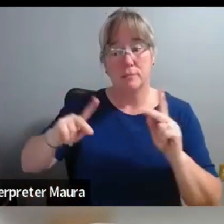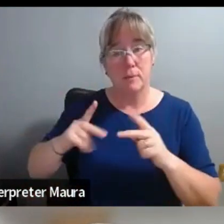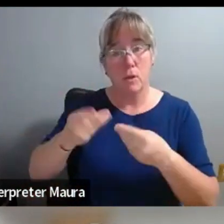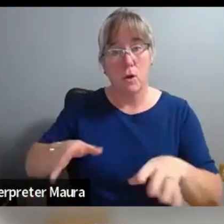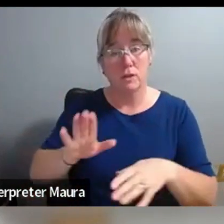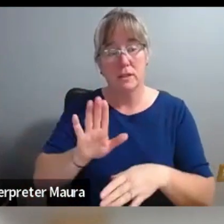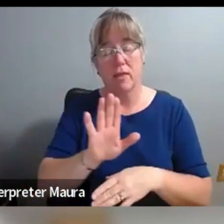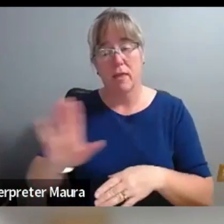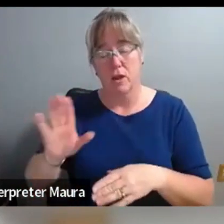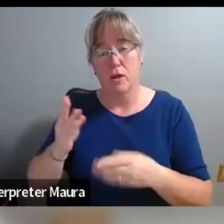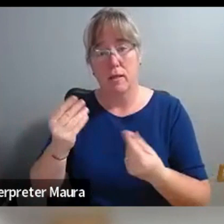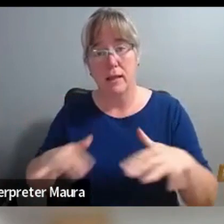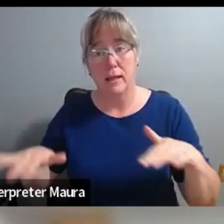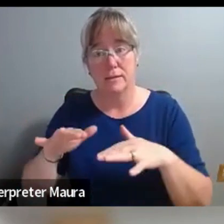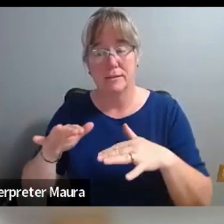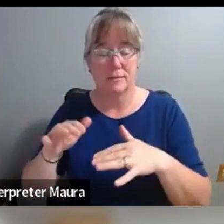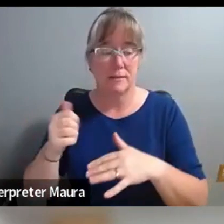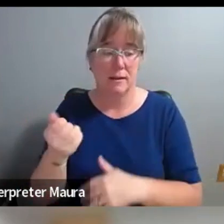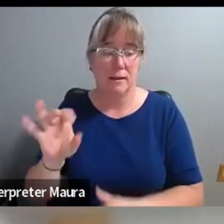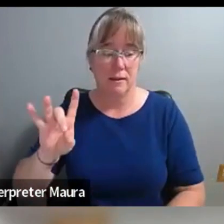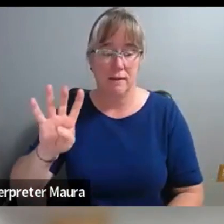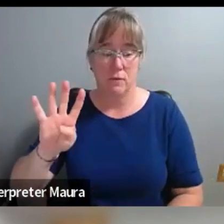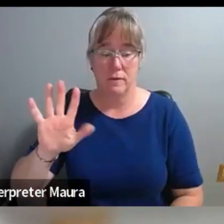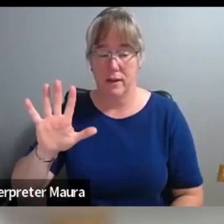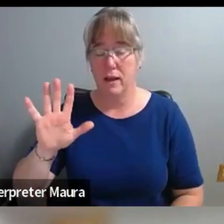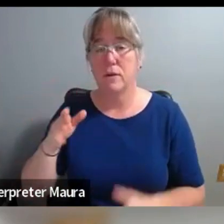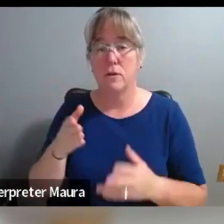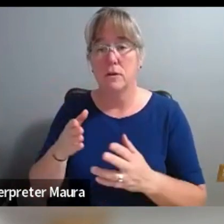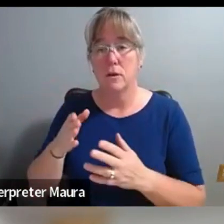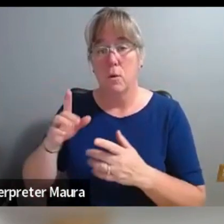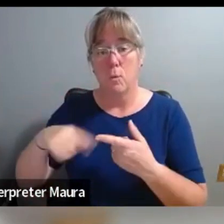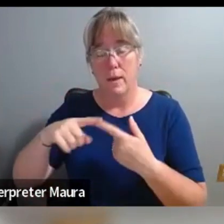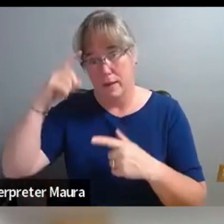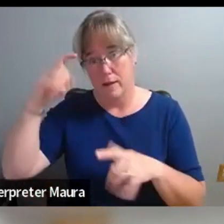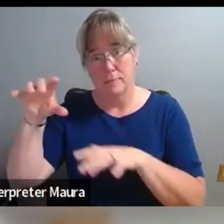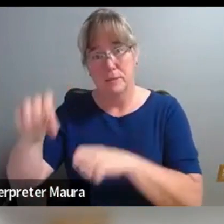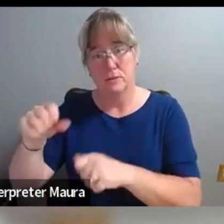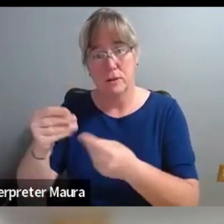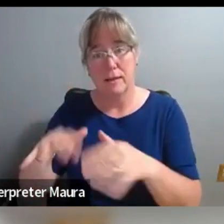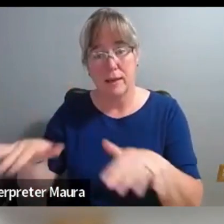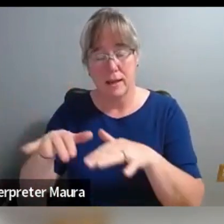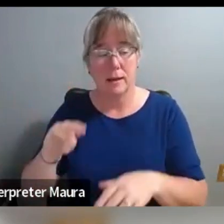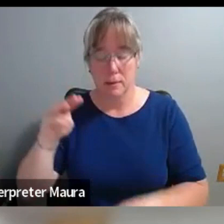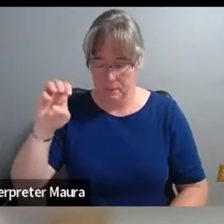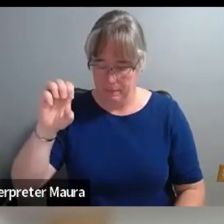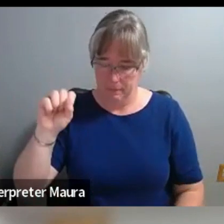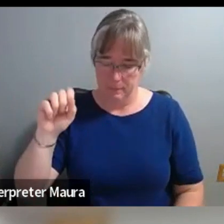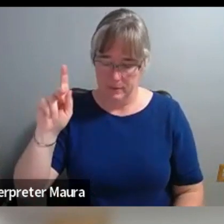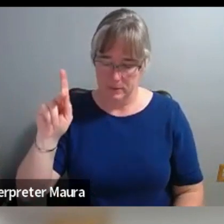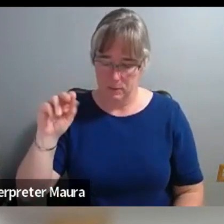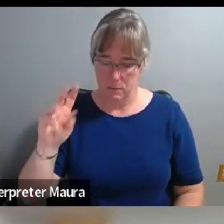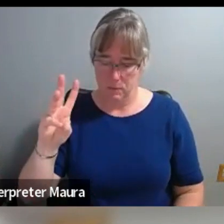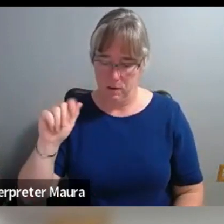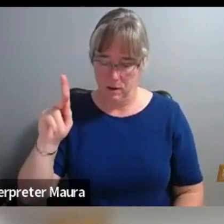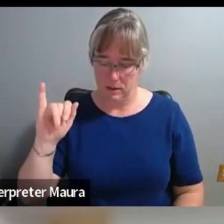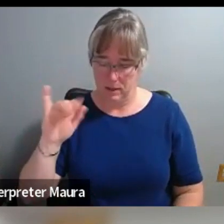formally in 1845 through government land concessions, the Meskwaki and Iowa have reclaimed land and